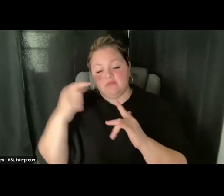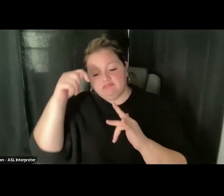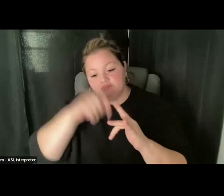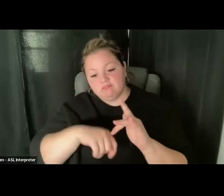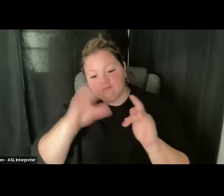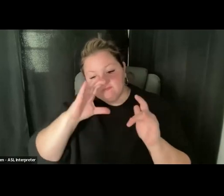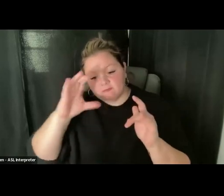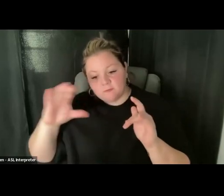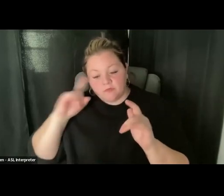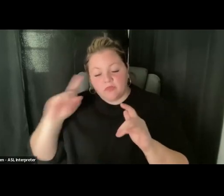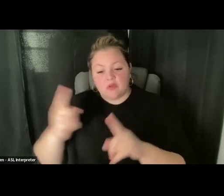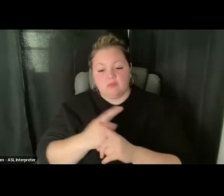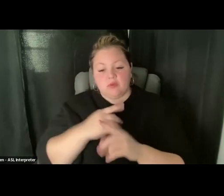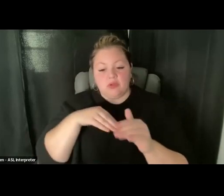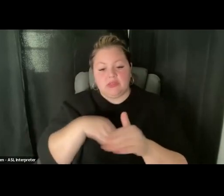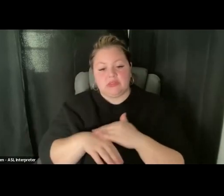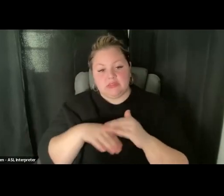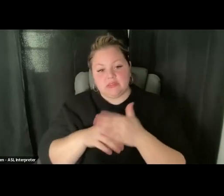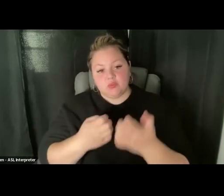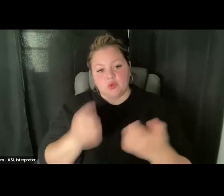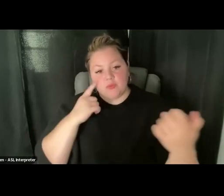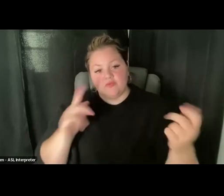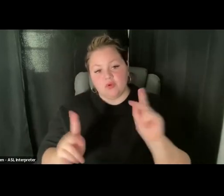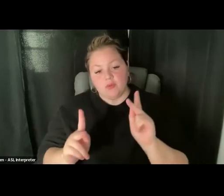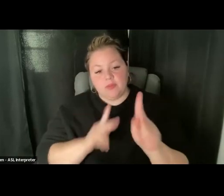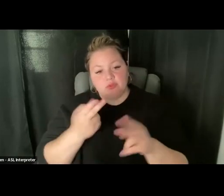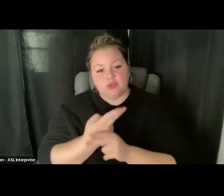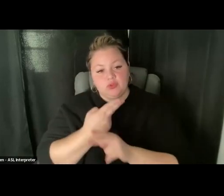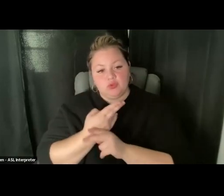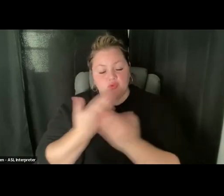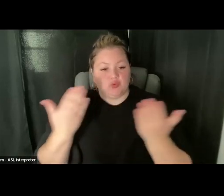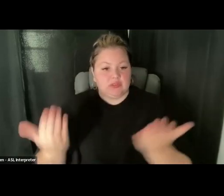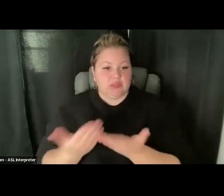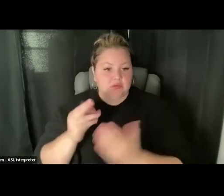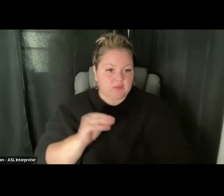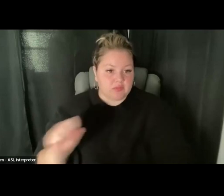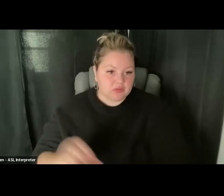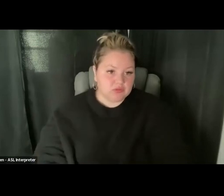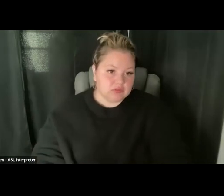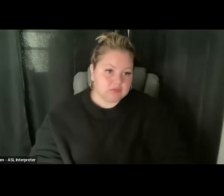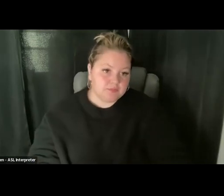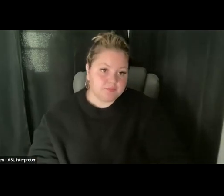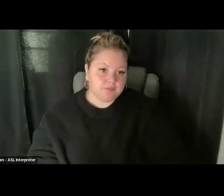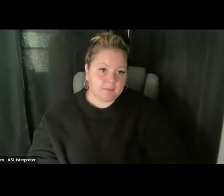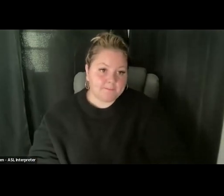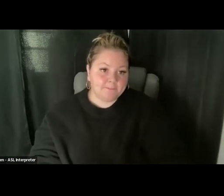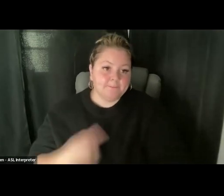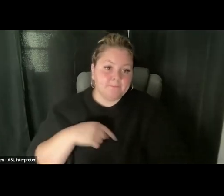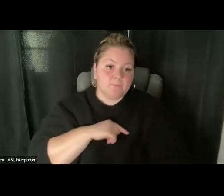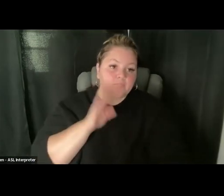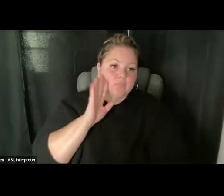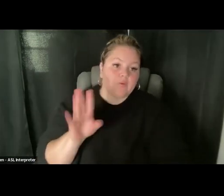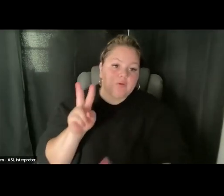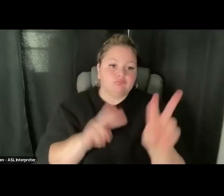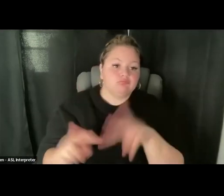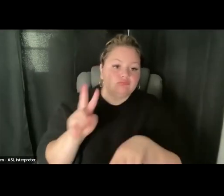equipment for voters to use here in Massachusetts will be looking at input from